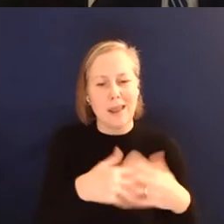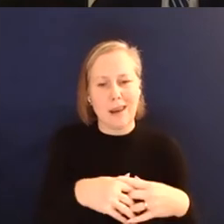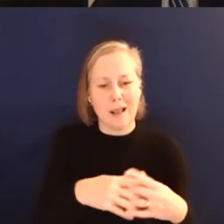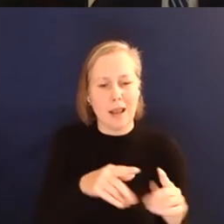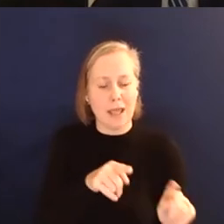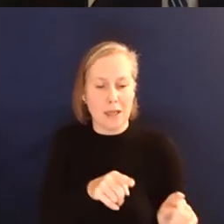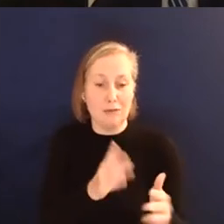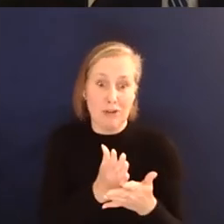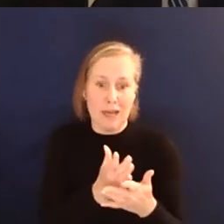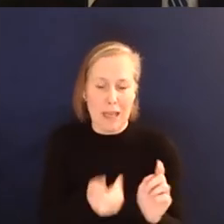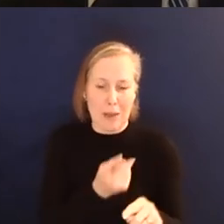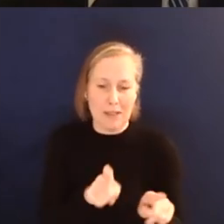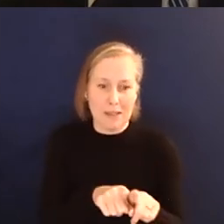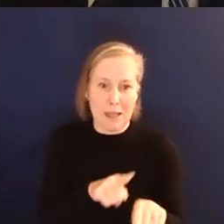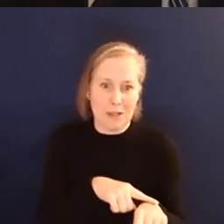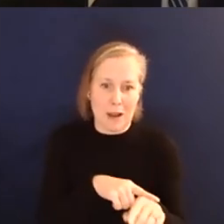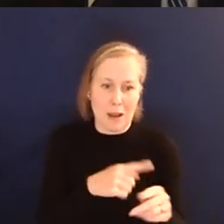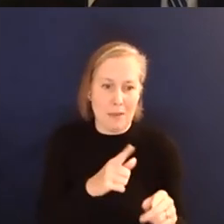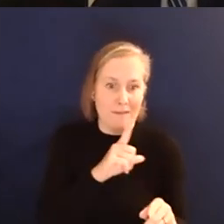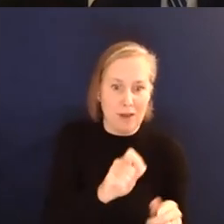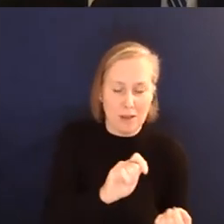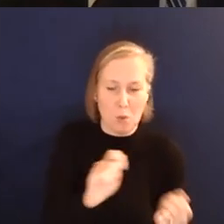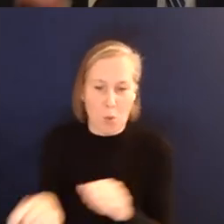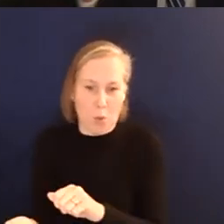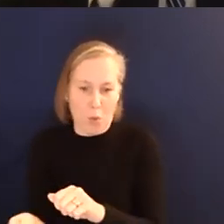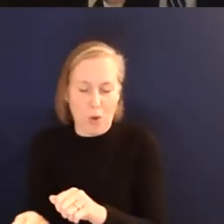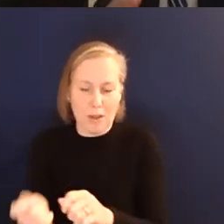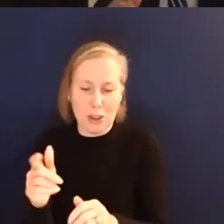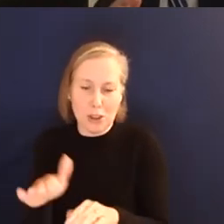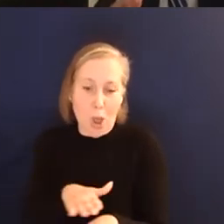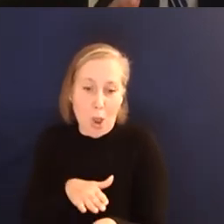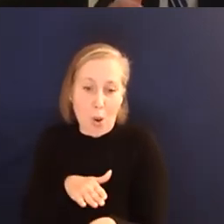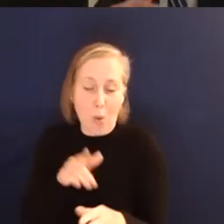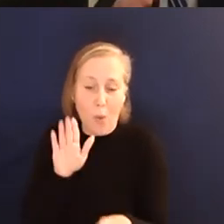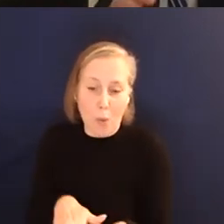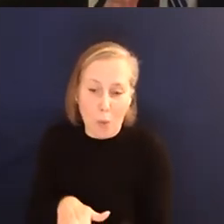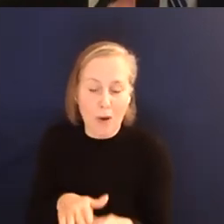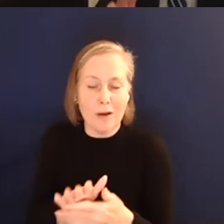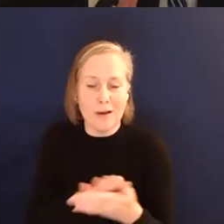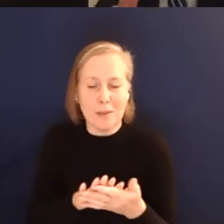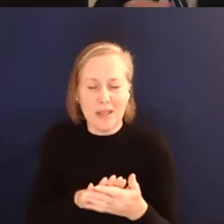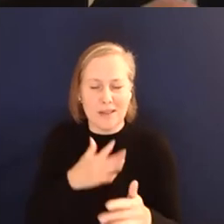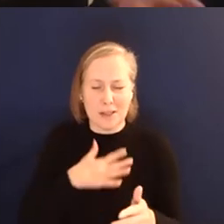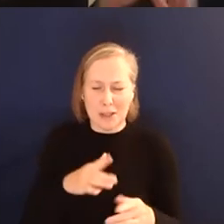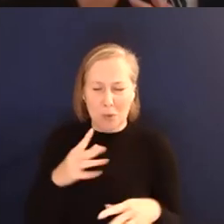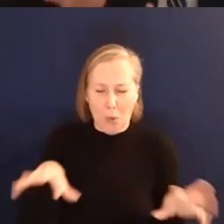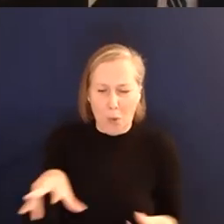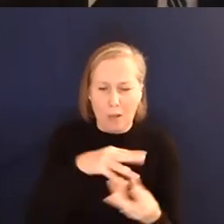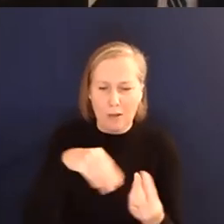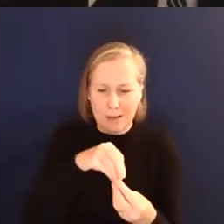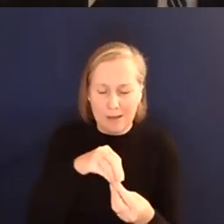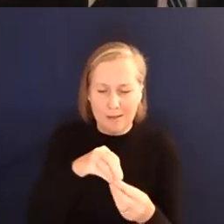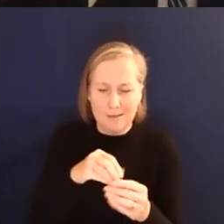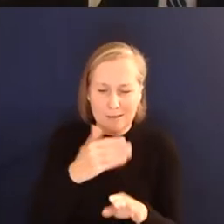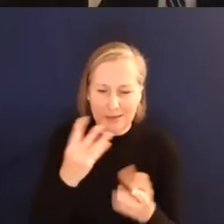time or as fast as possible to as while you're driving down the road, make sure that everything is